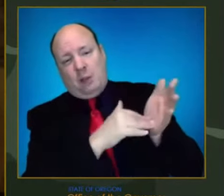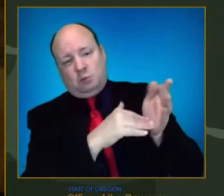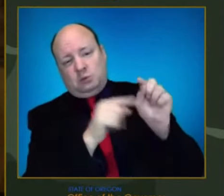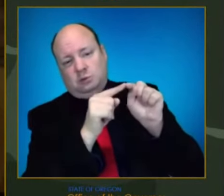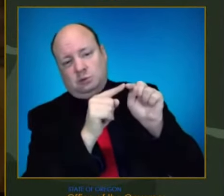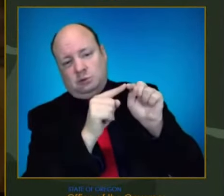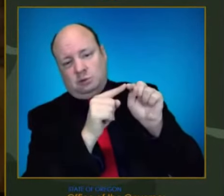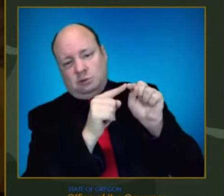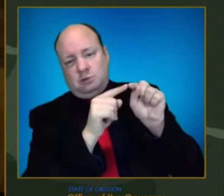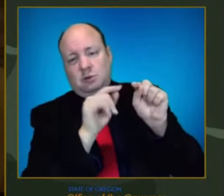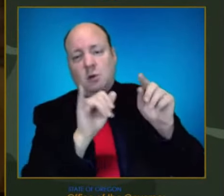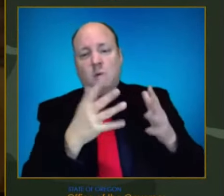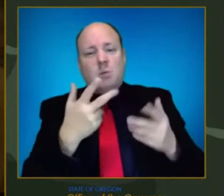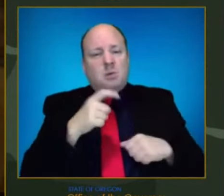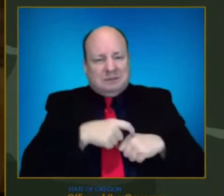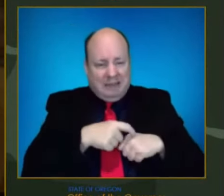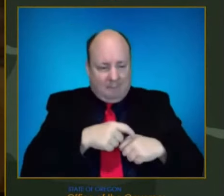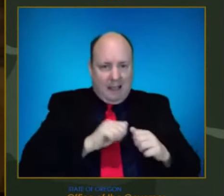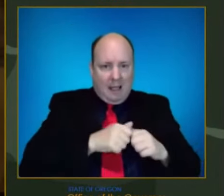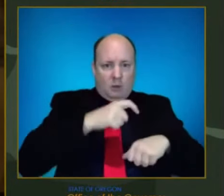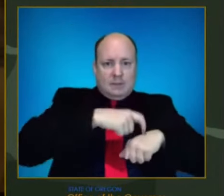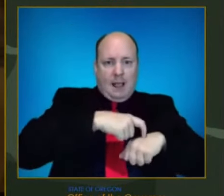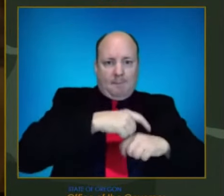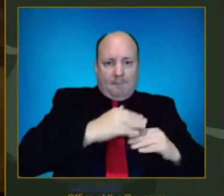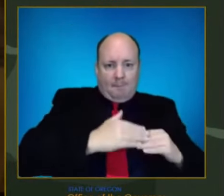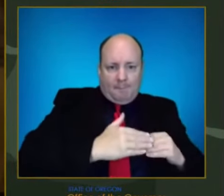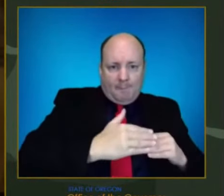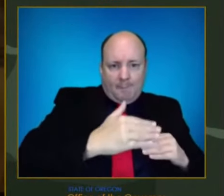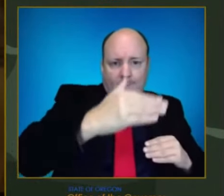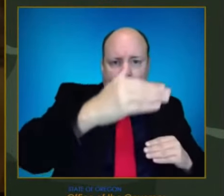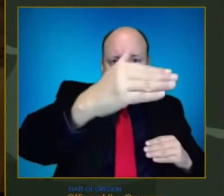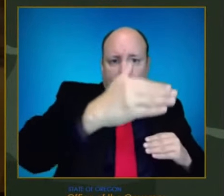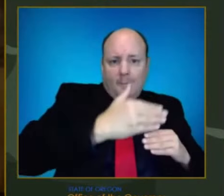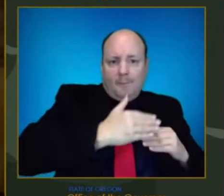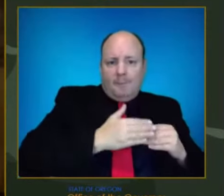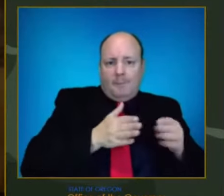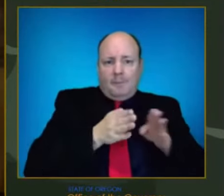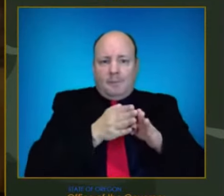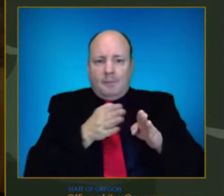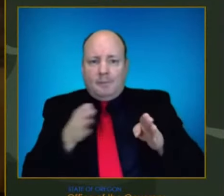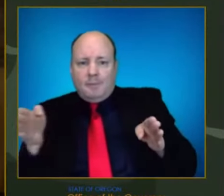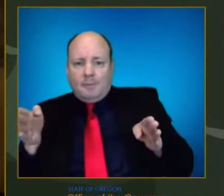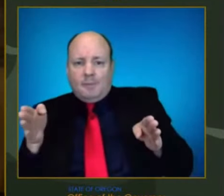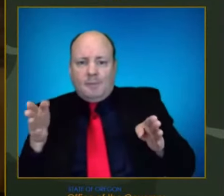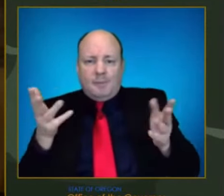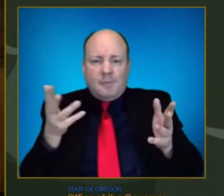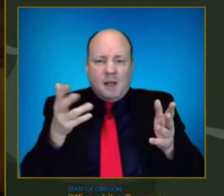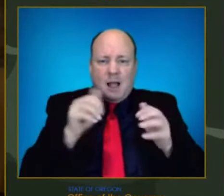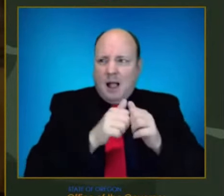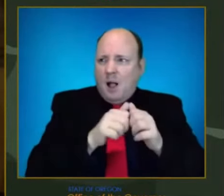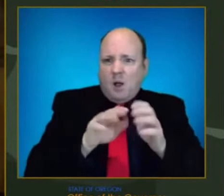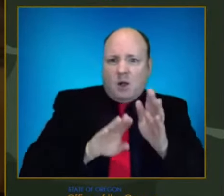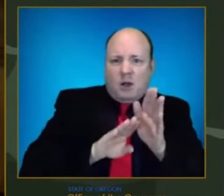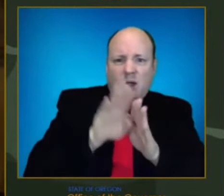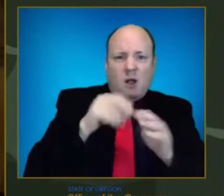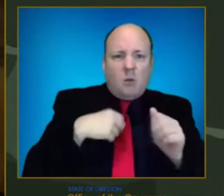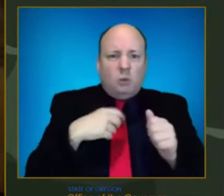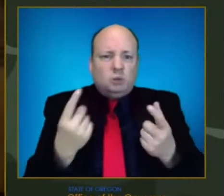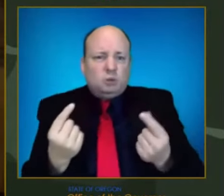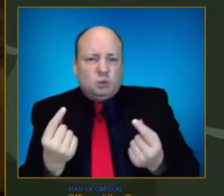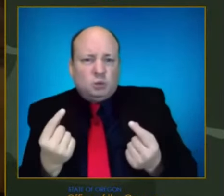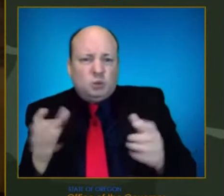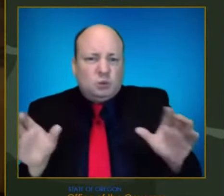seeing, you know, seeing that, you know, basically every scenario we throw at it, it's still producing a large surge.